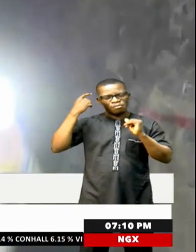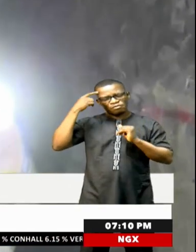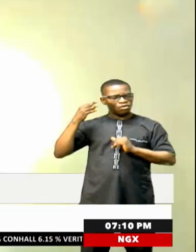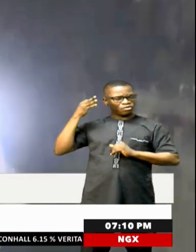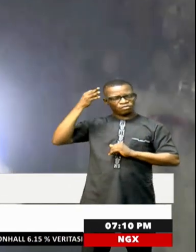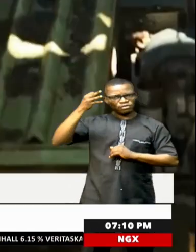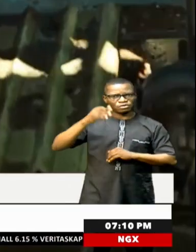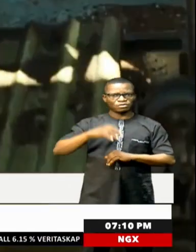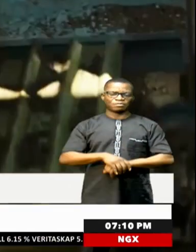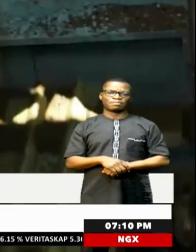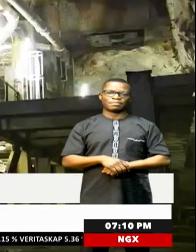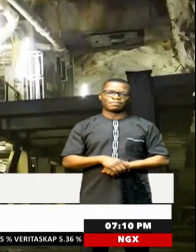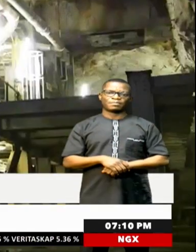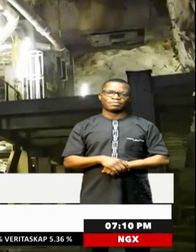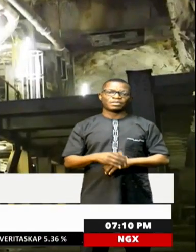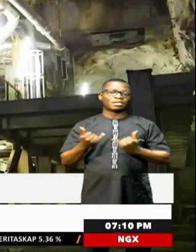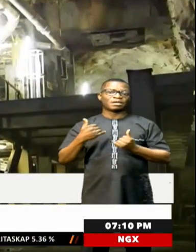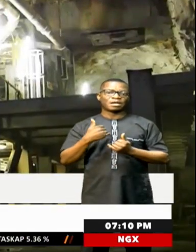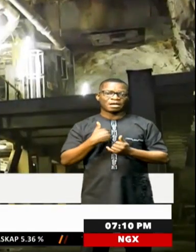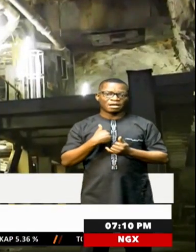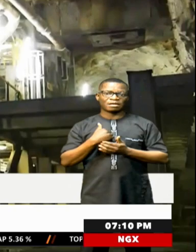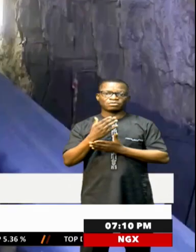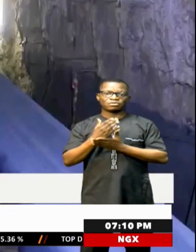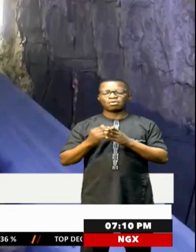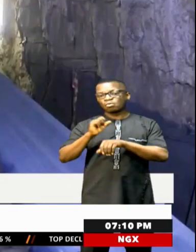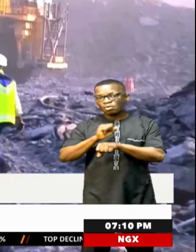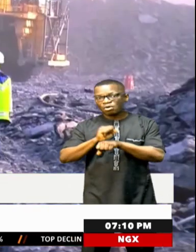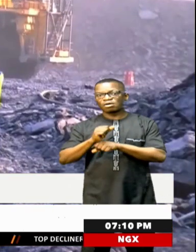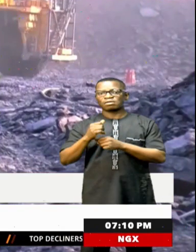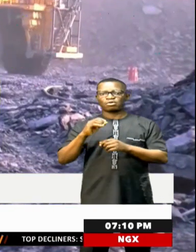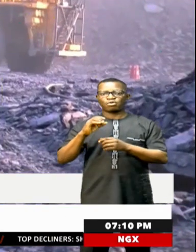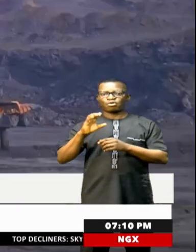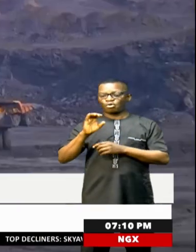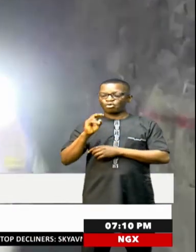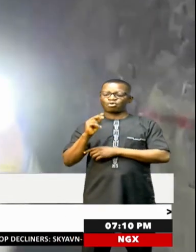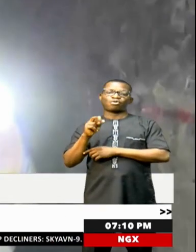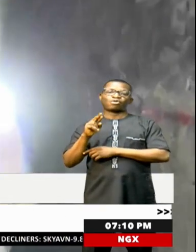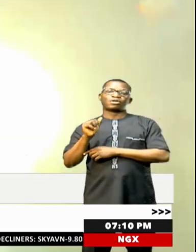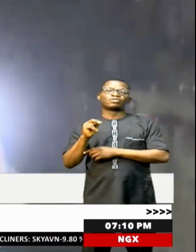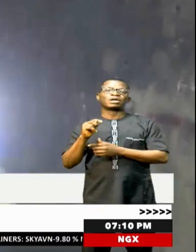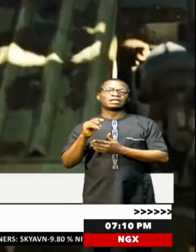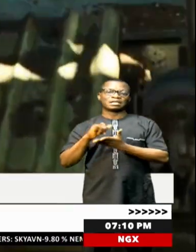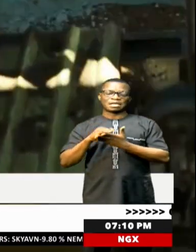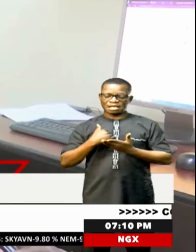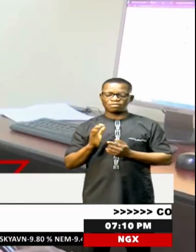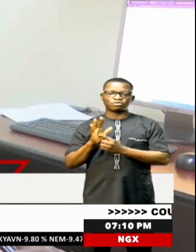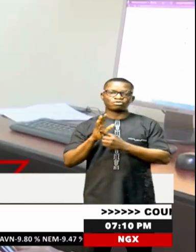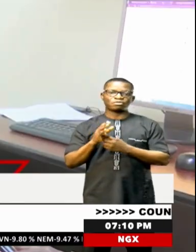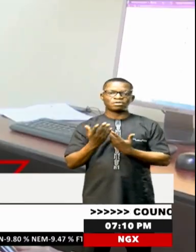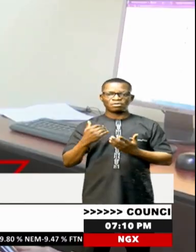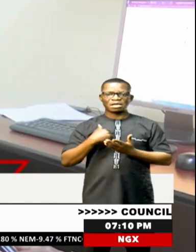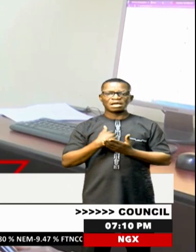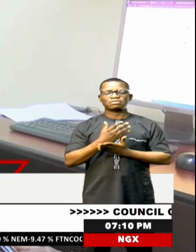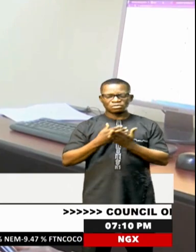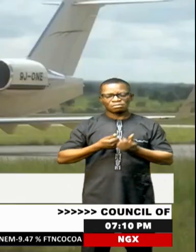contractors debomalized, workers lost jobs, contractors and suppliers